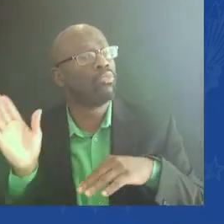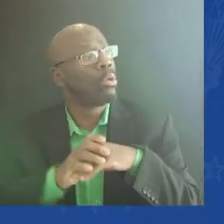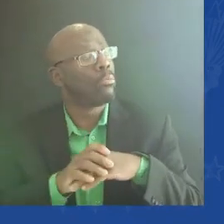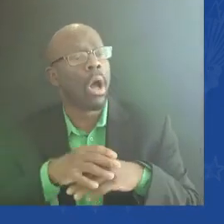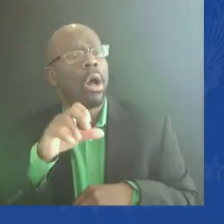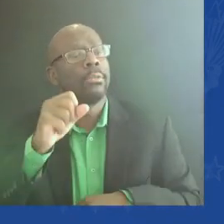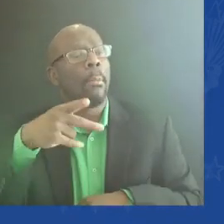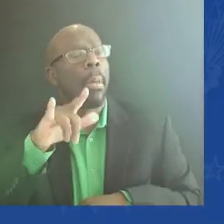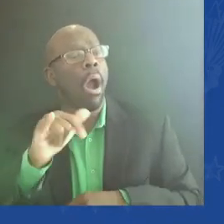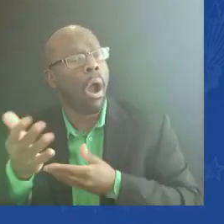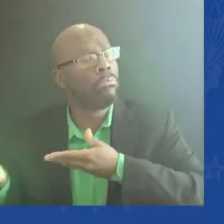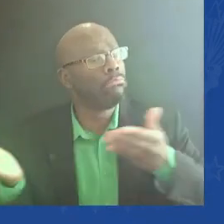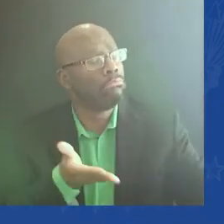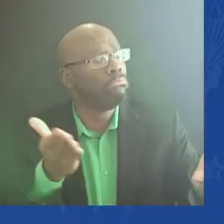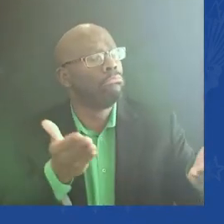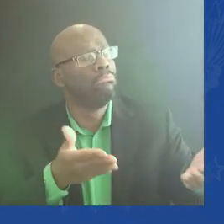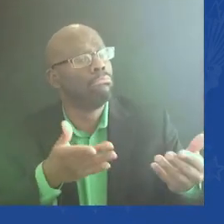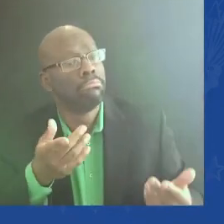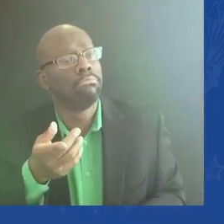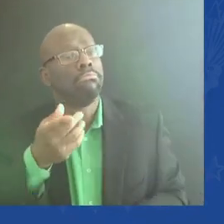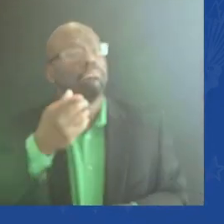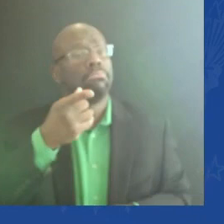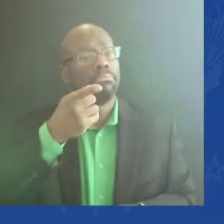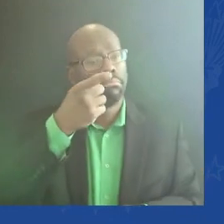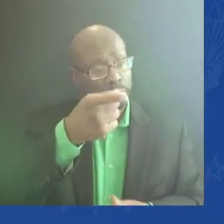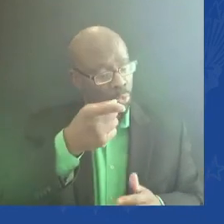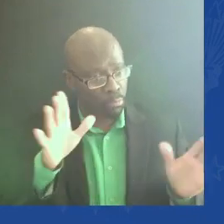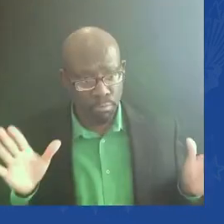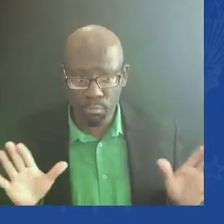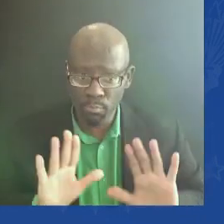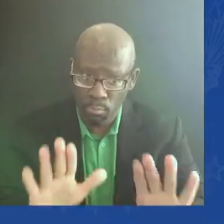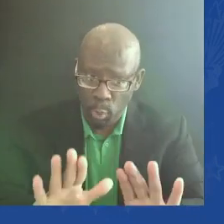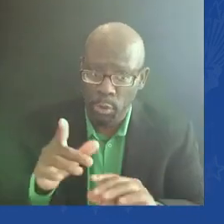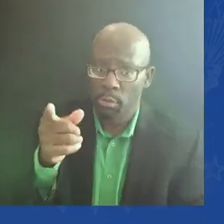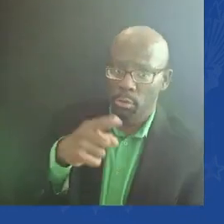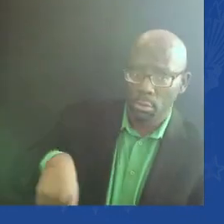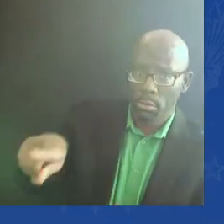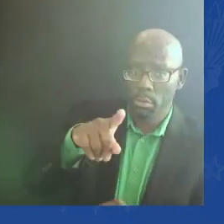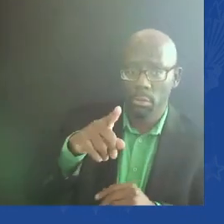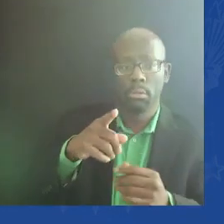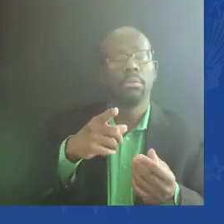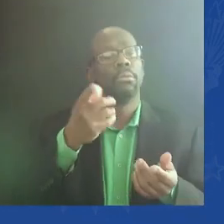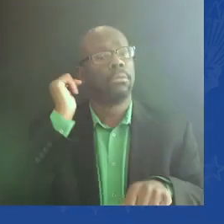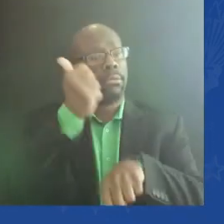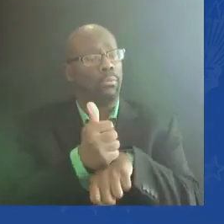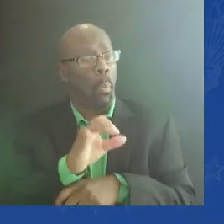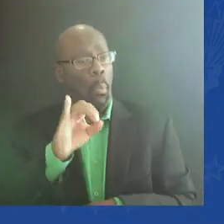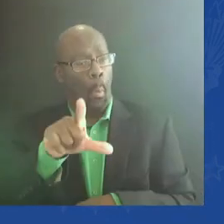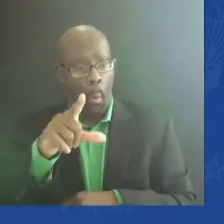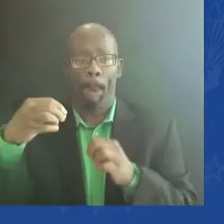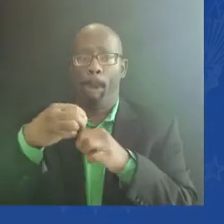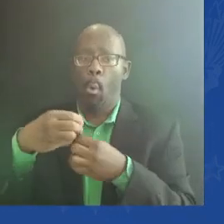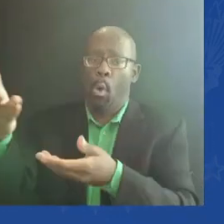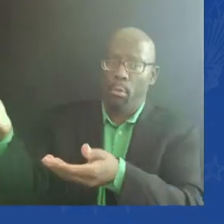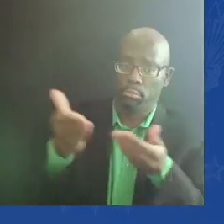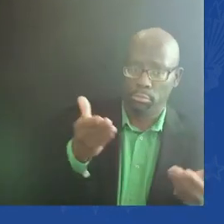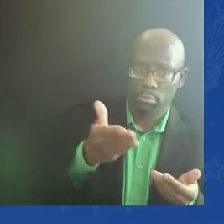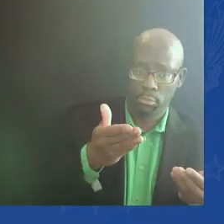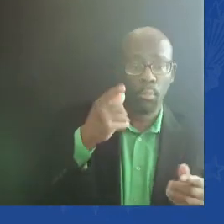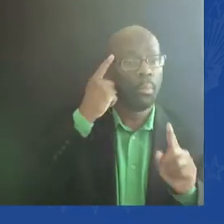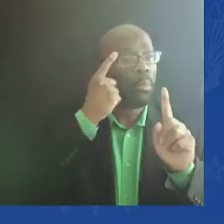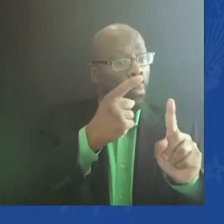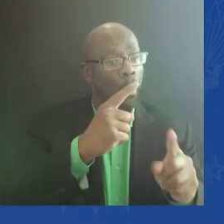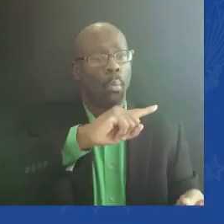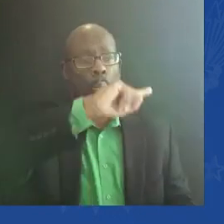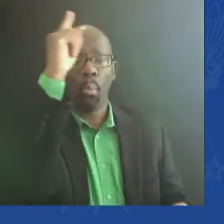at the same time that you're going to COP26 to urge people to lower emissions? Well, on the surface, it seems like an irony, but the truth of the matter is,